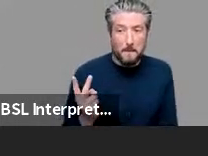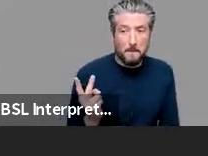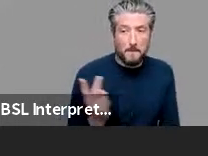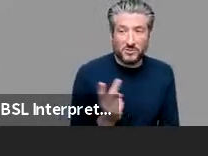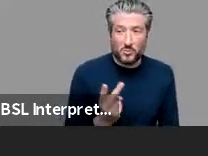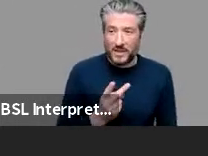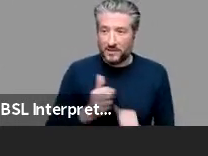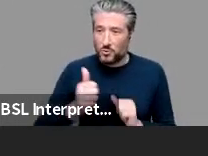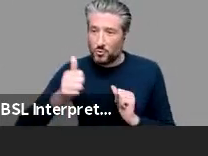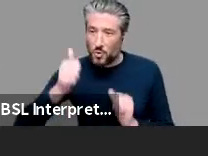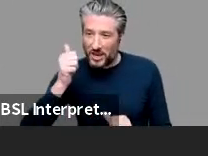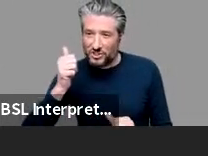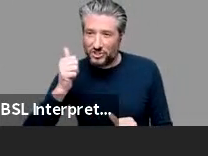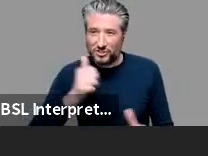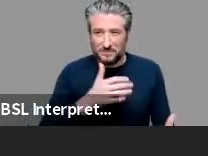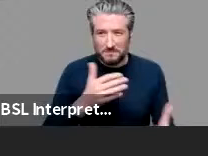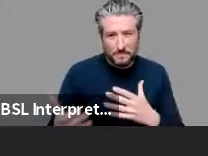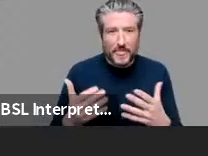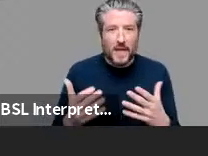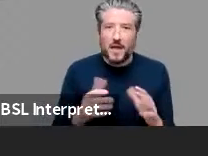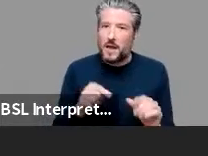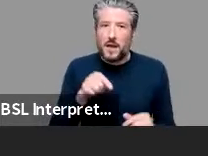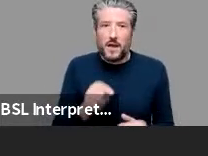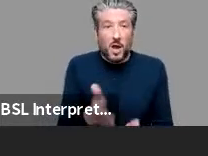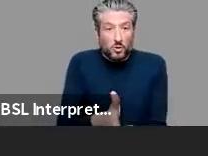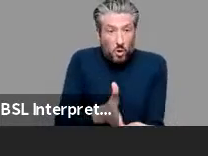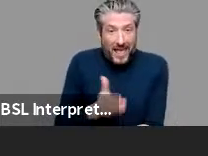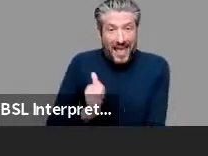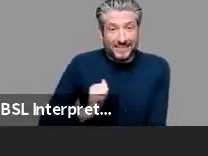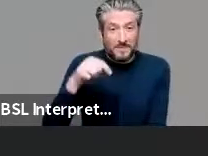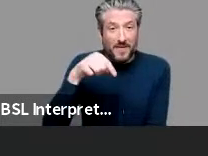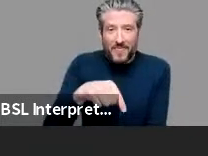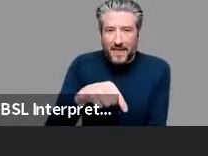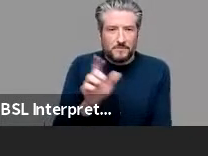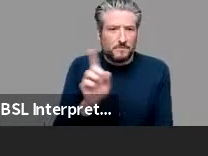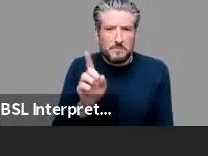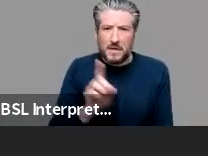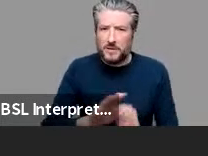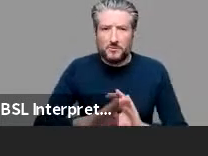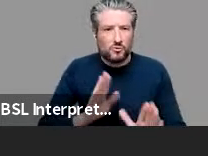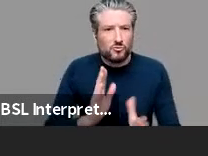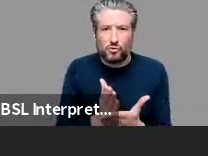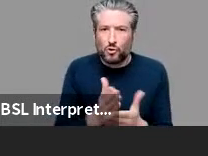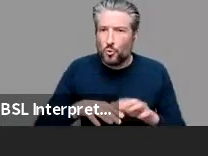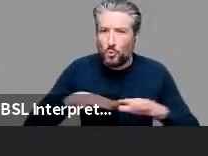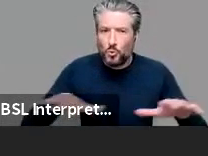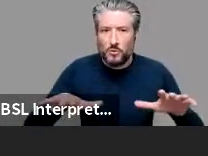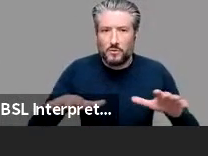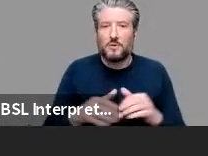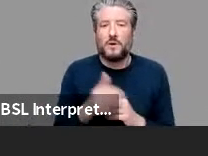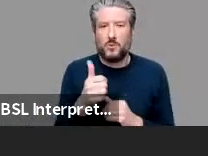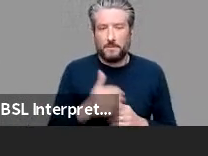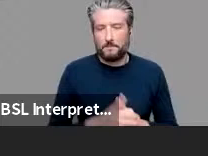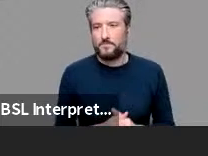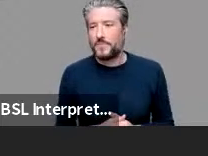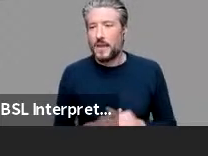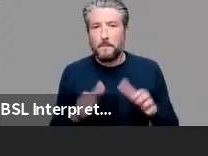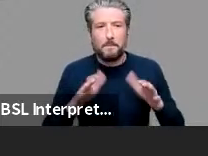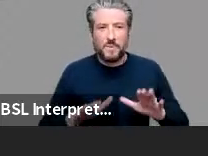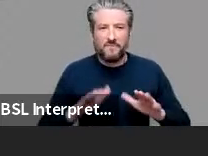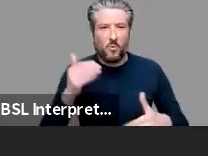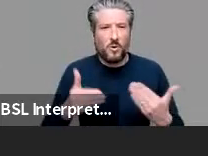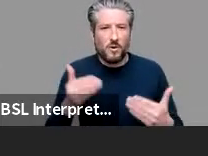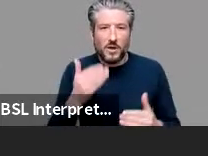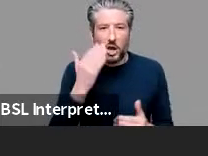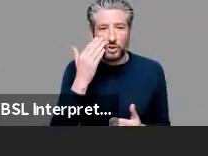illustrate with a case study on the tense aspect system in english but before going there i will show that models